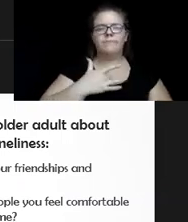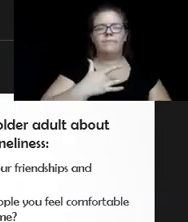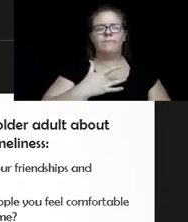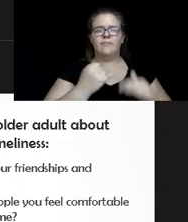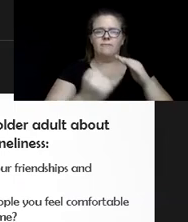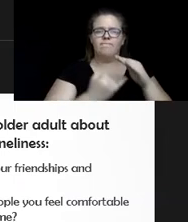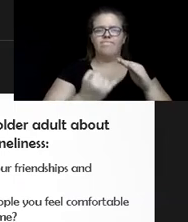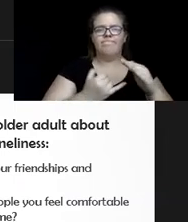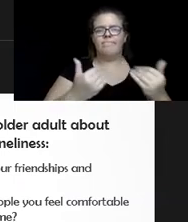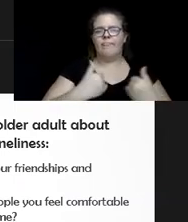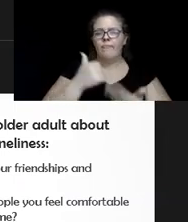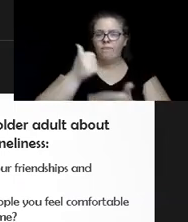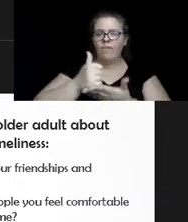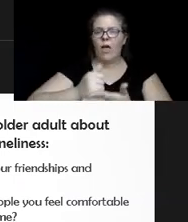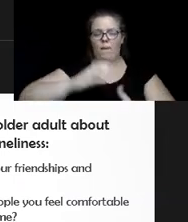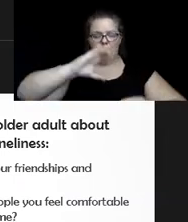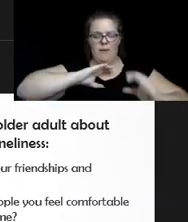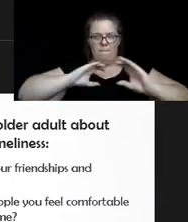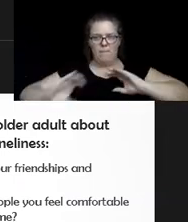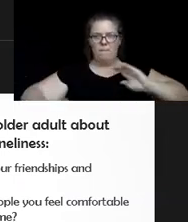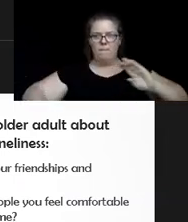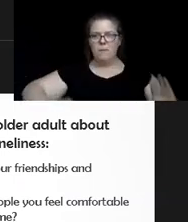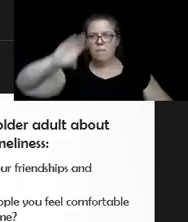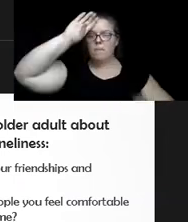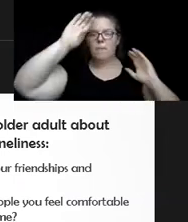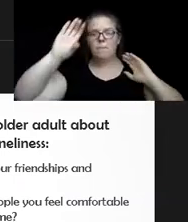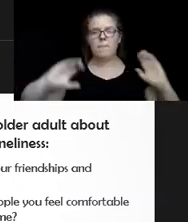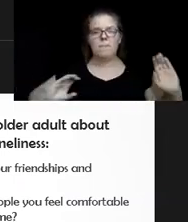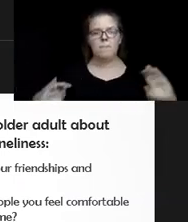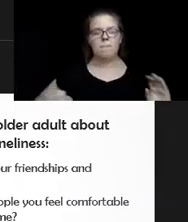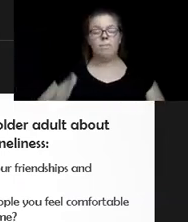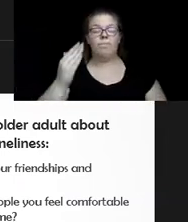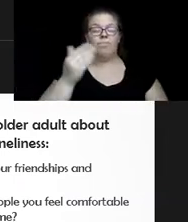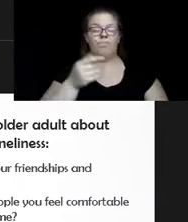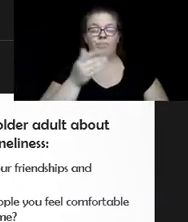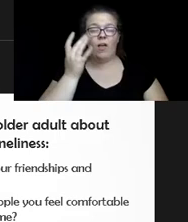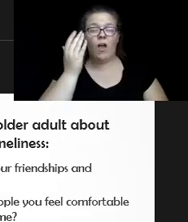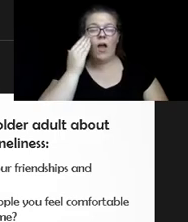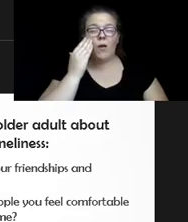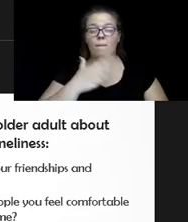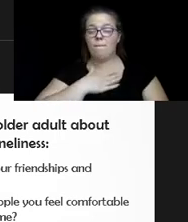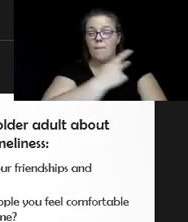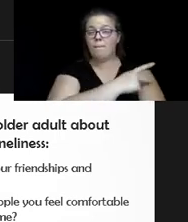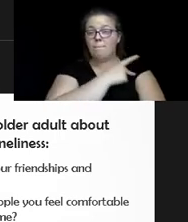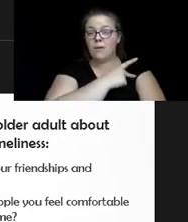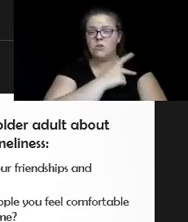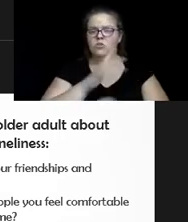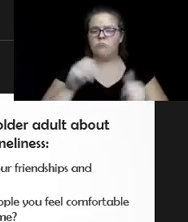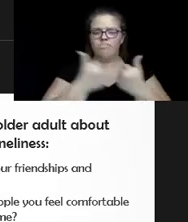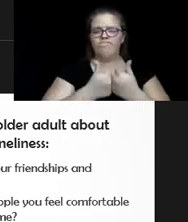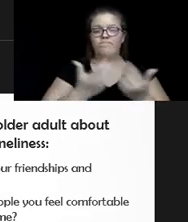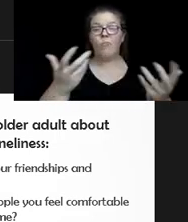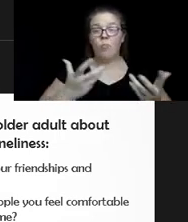help all over it. And the reason why I put this slide in here is because I know for my patients, the one thing that's difficult is to ask for help.